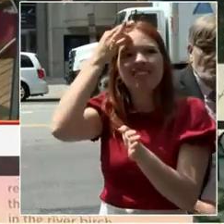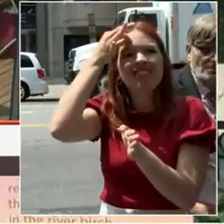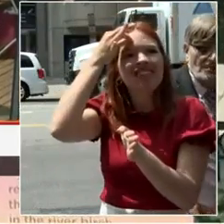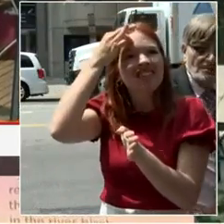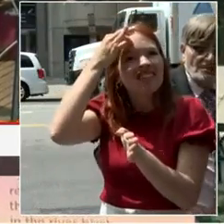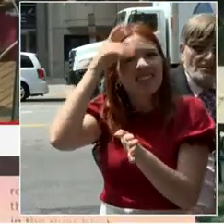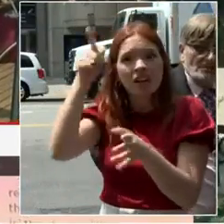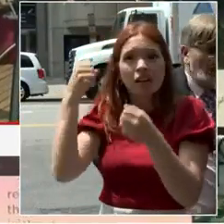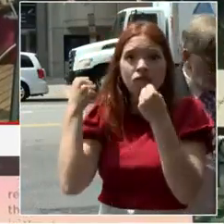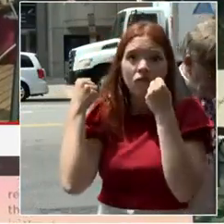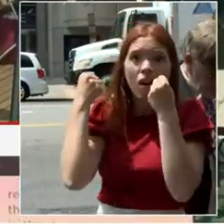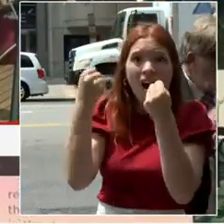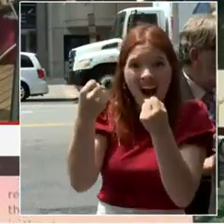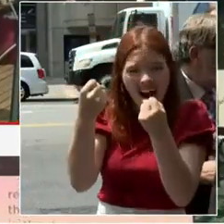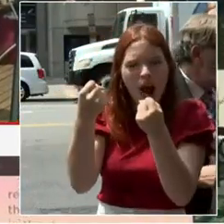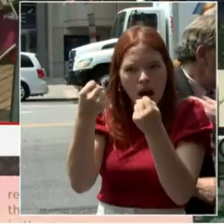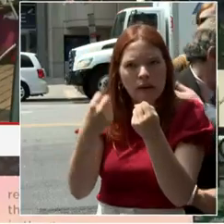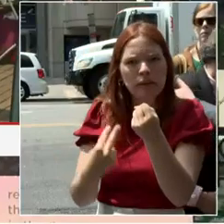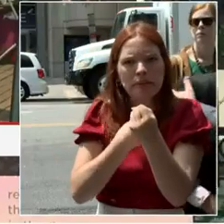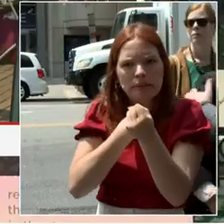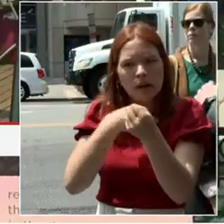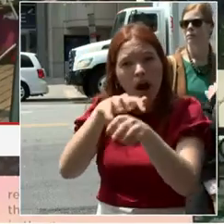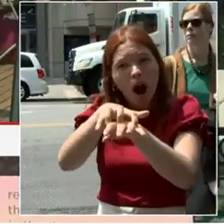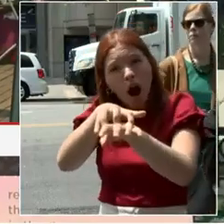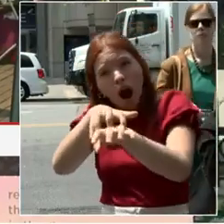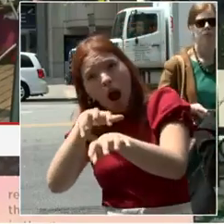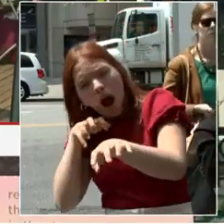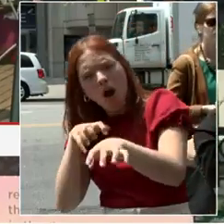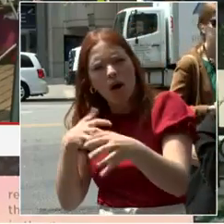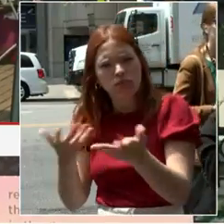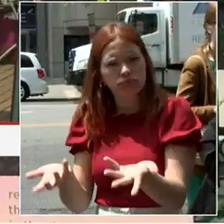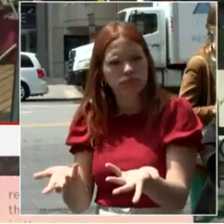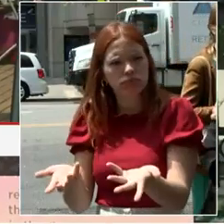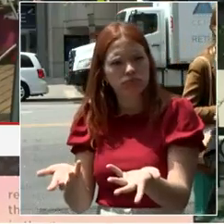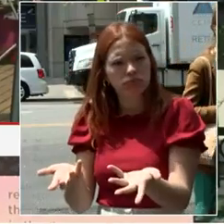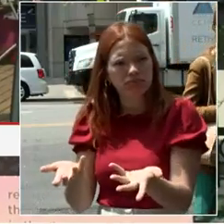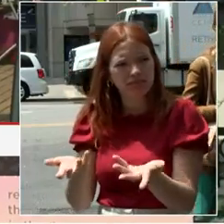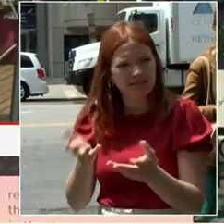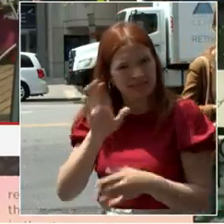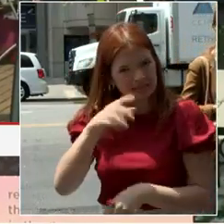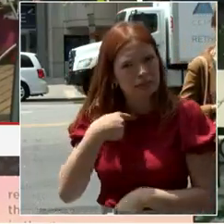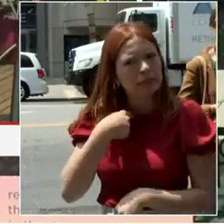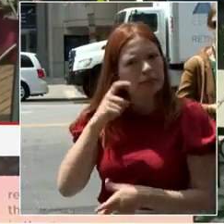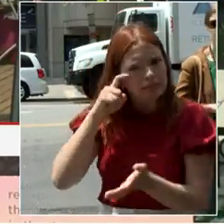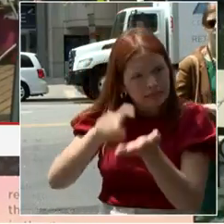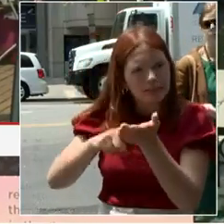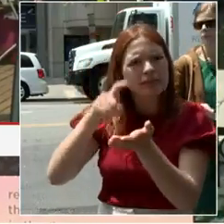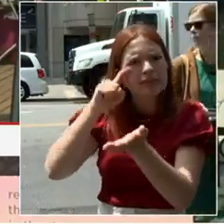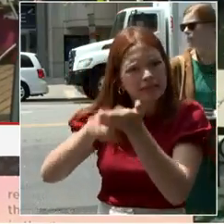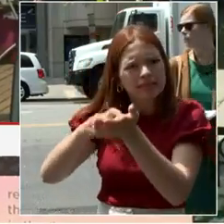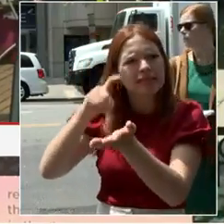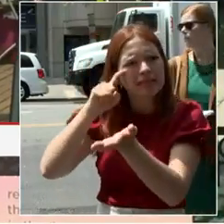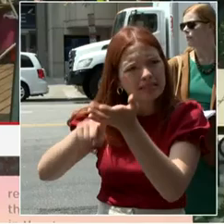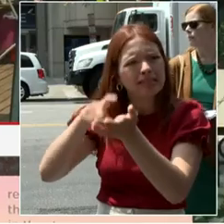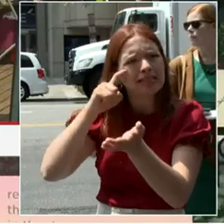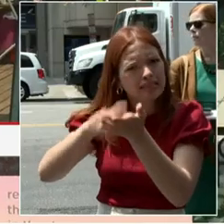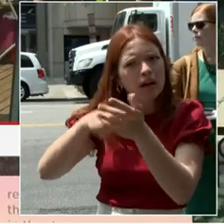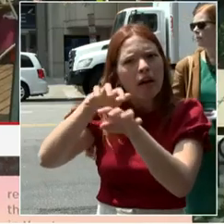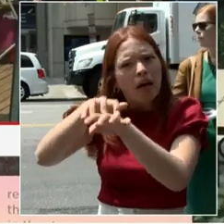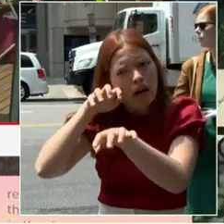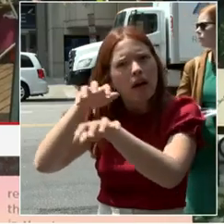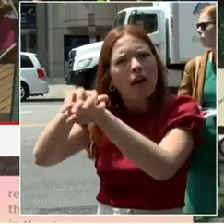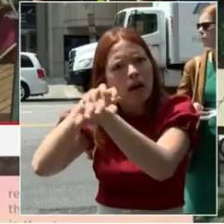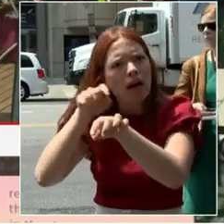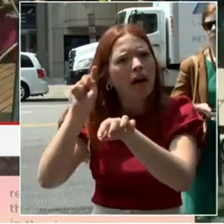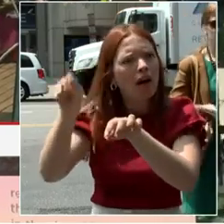If you take two lanes and make them one traffic lane, that is cutting the number of traffic lanes